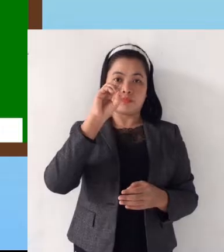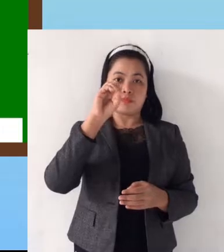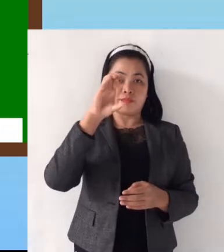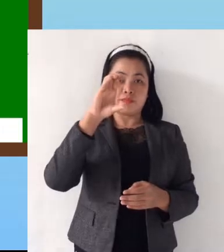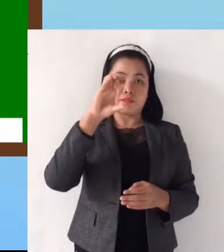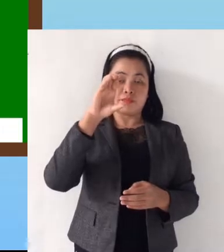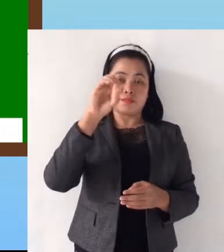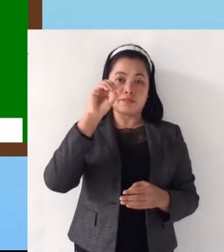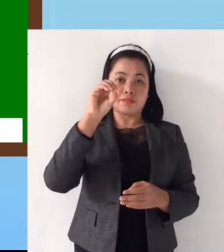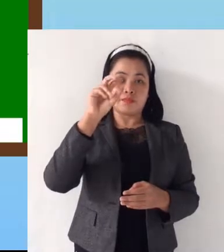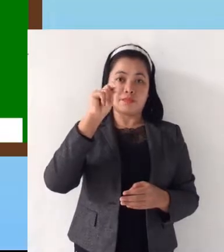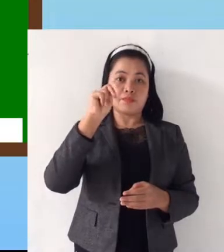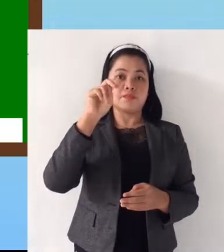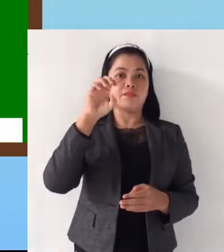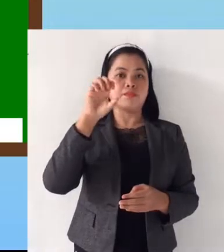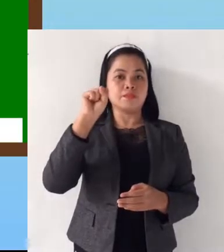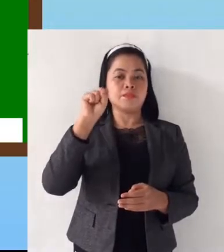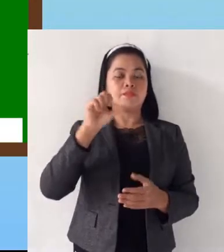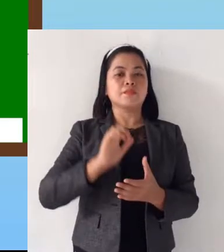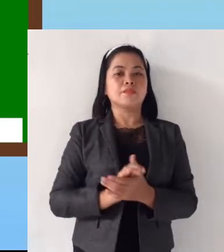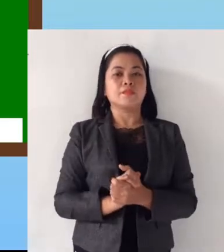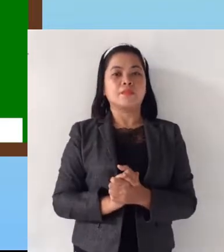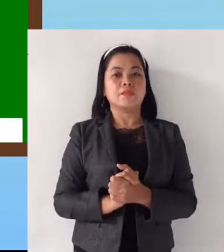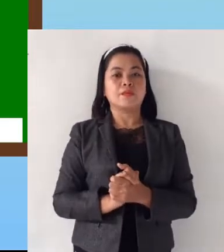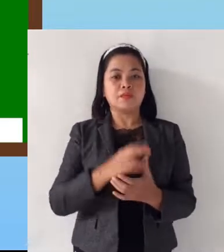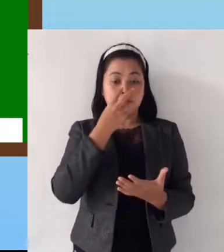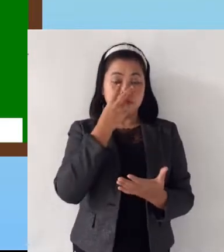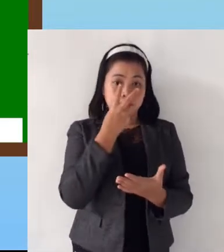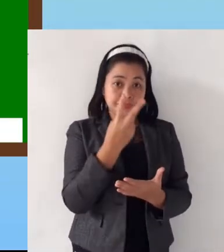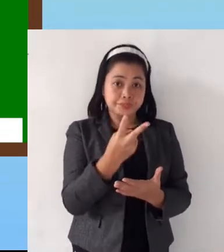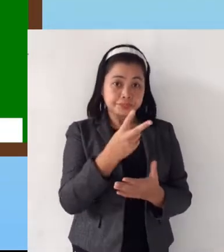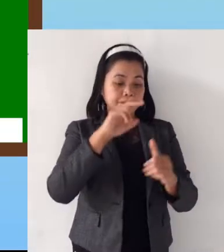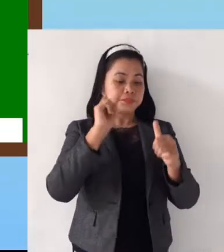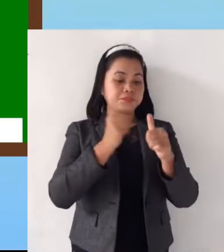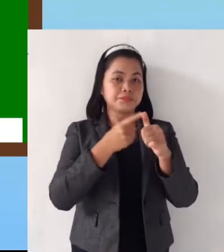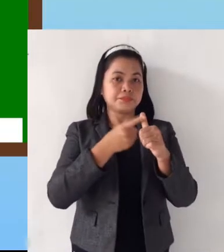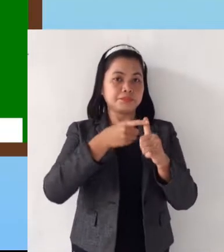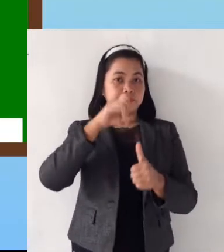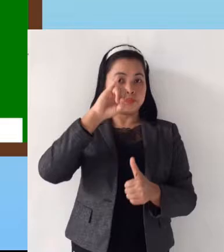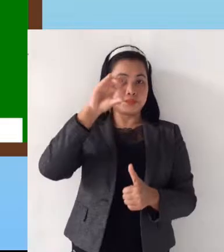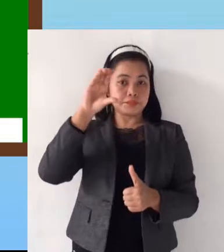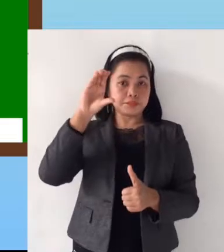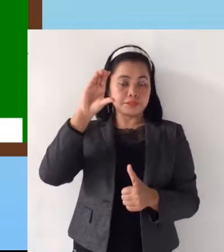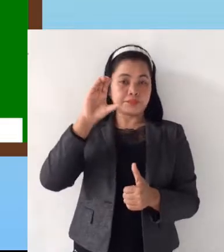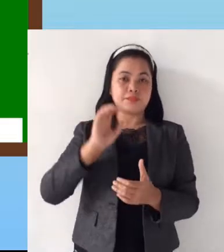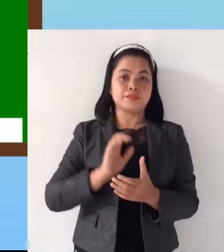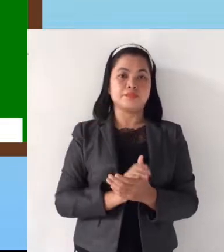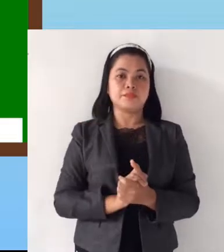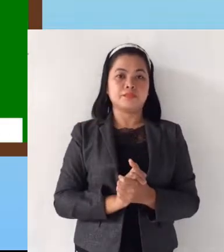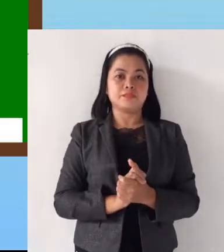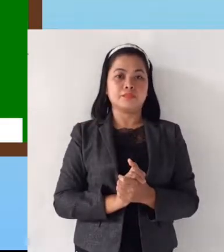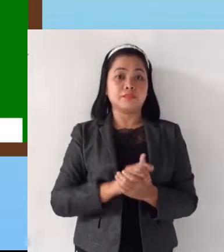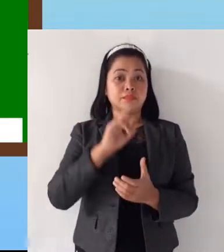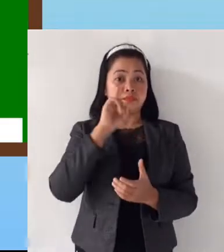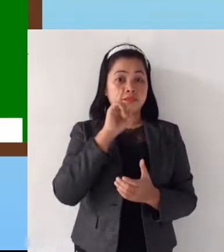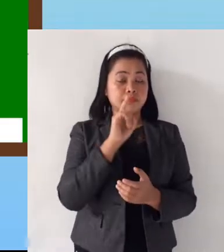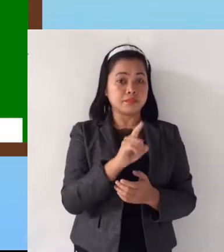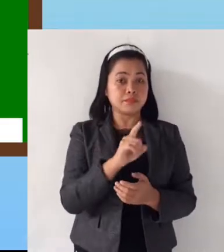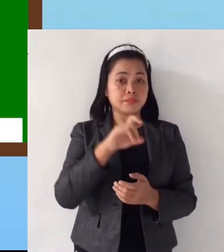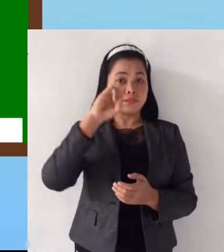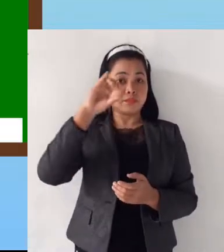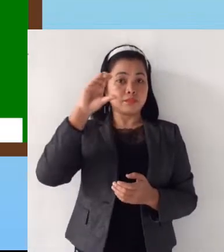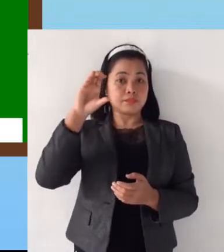modules. Okay, you can see there the first icon. Okay, that icon stands